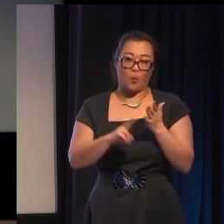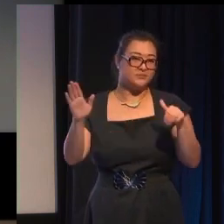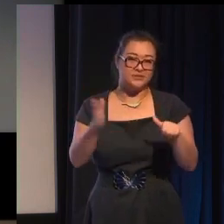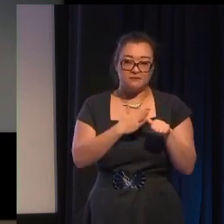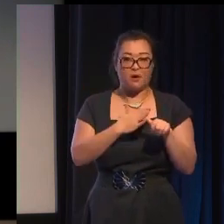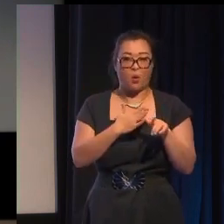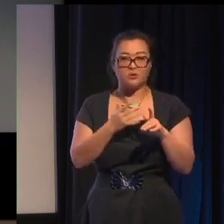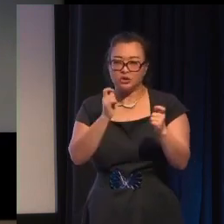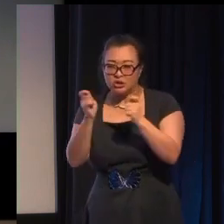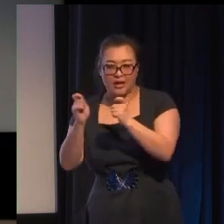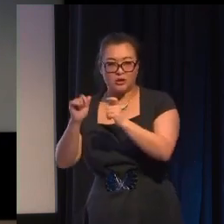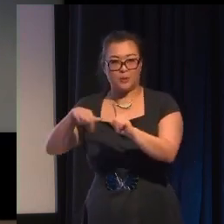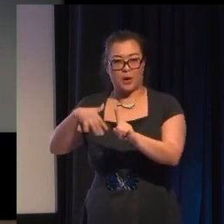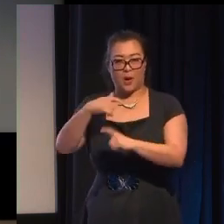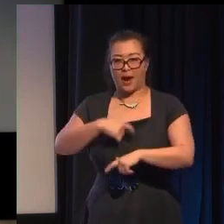moment for pictures